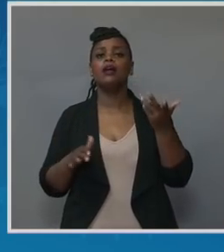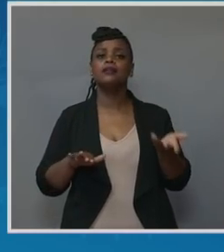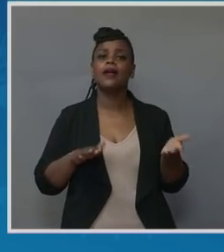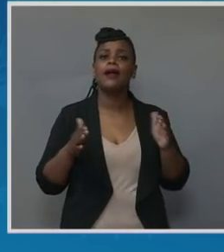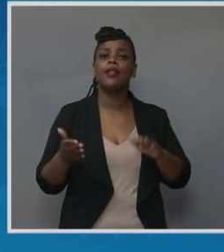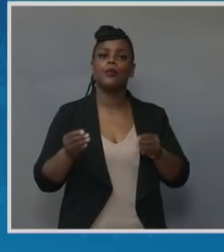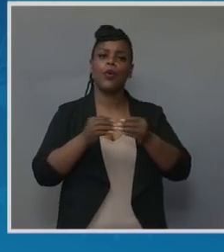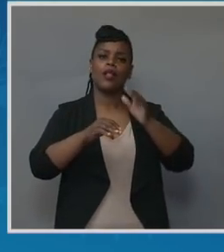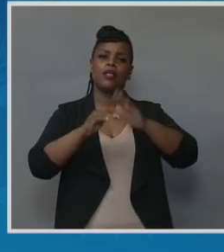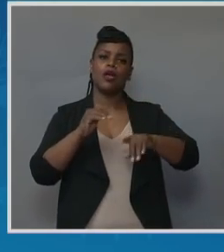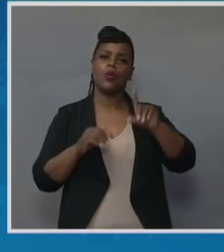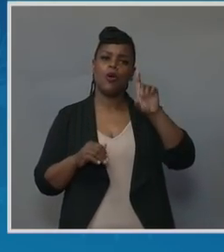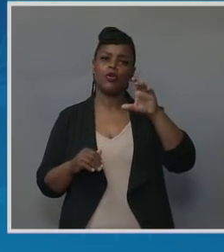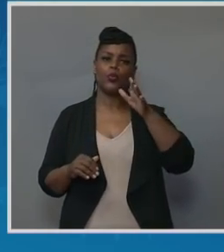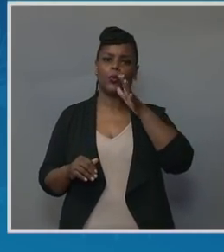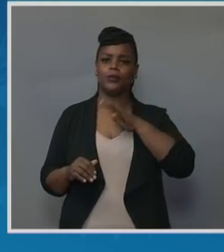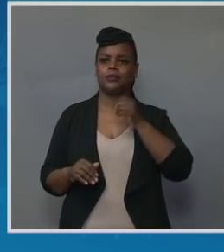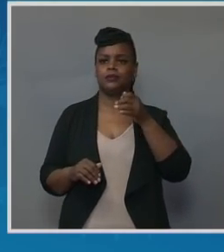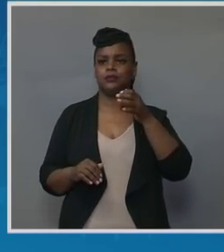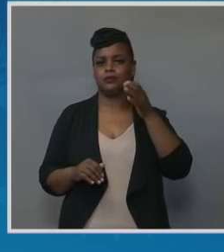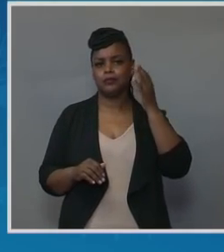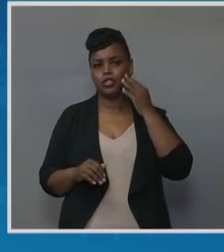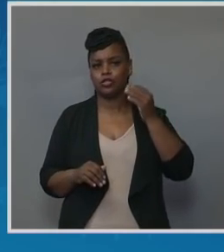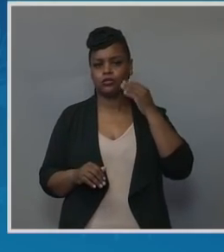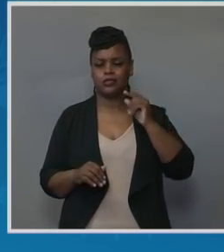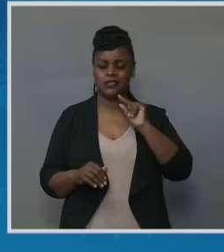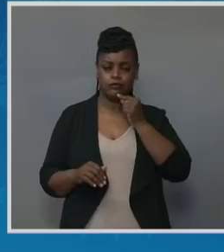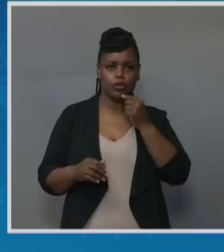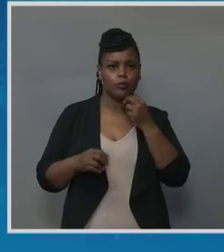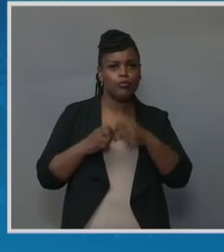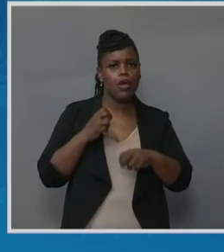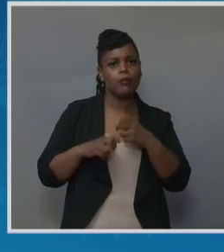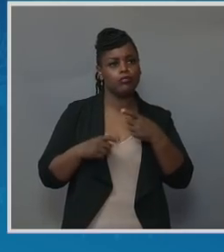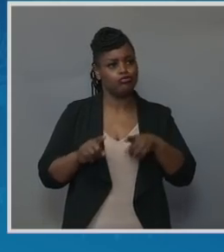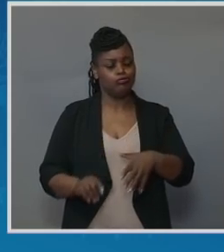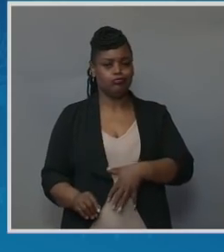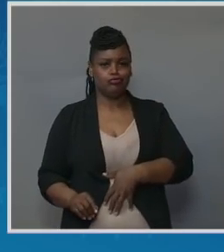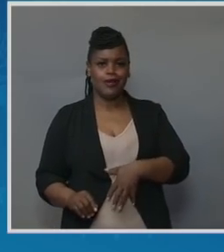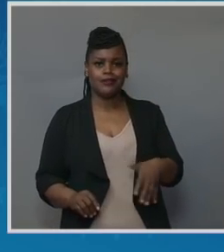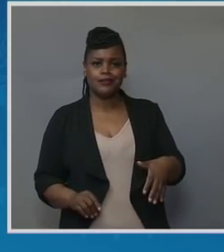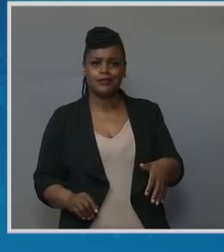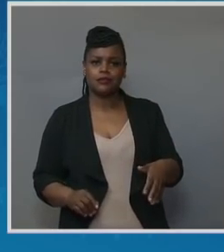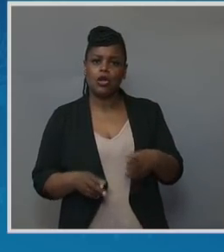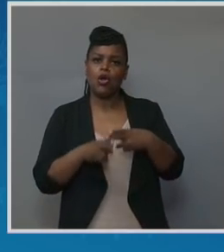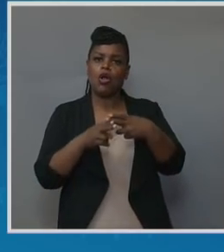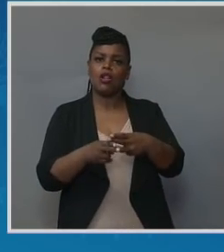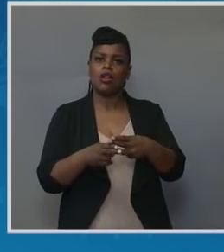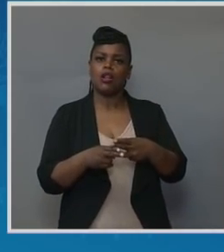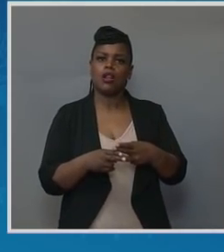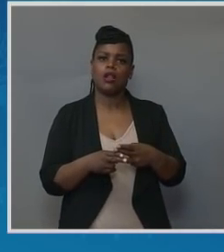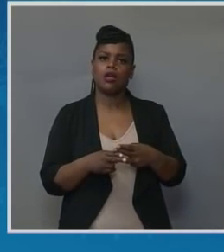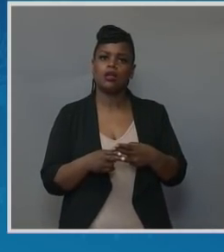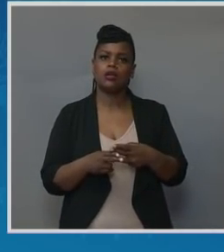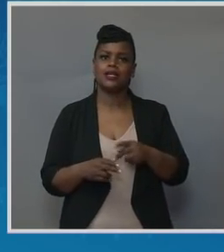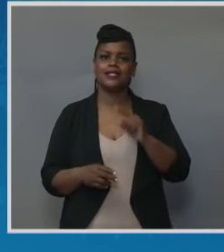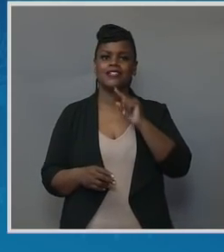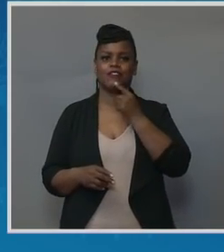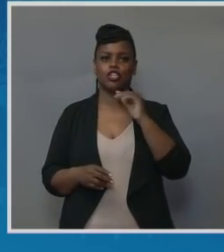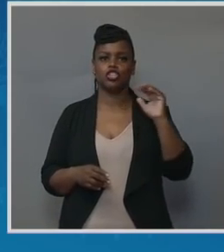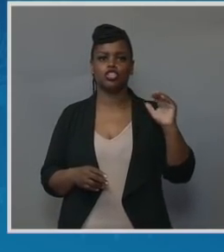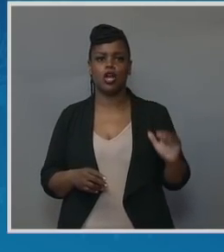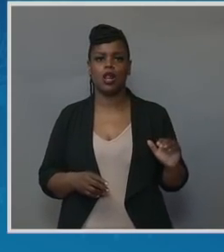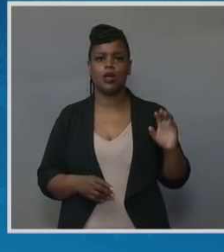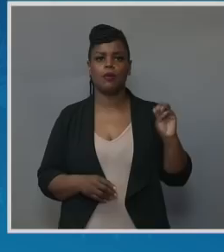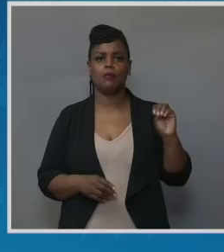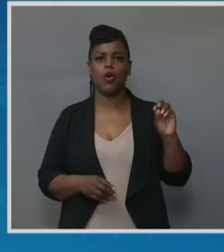a severe complication related to pregnancy and childbirth, something we call severe maternal morbidity. It impacts